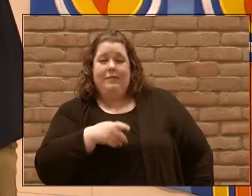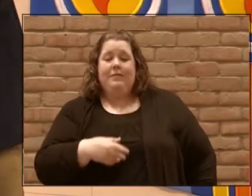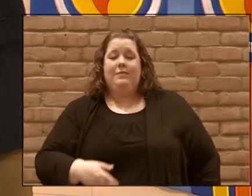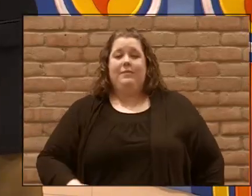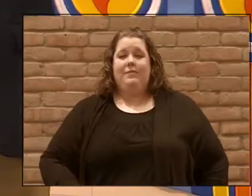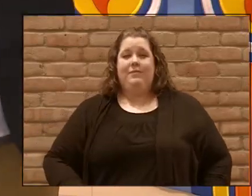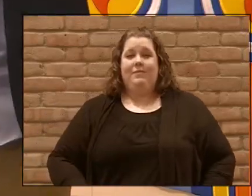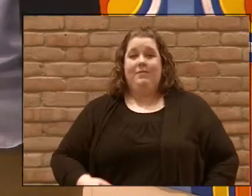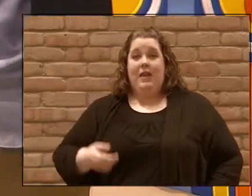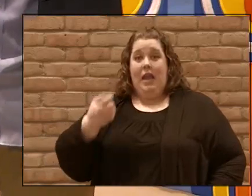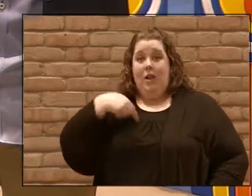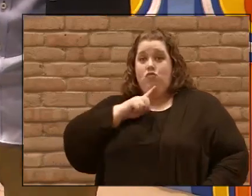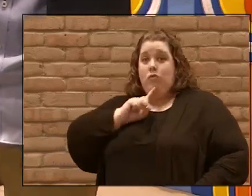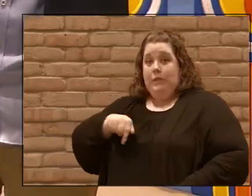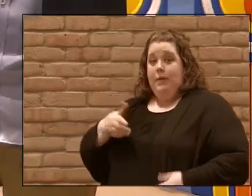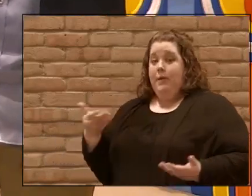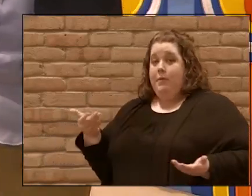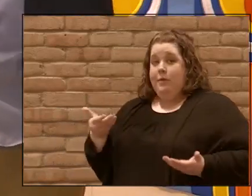and we're going to say